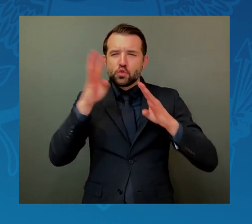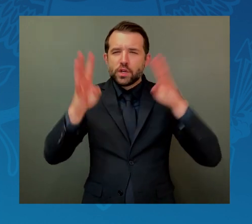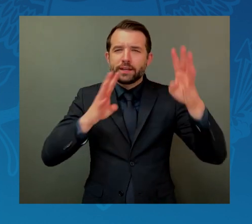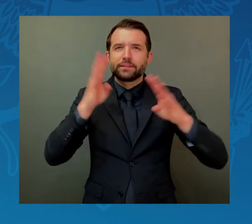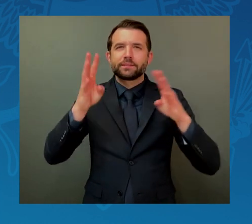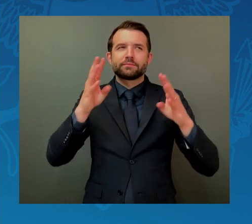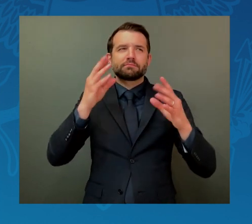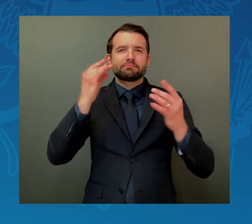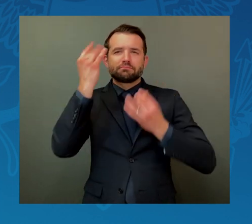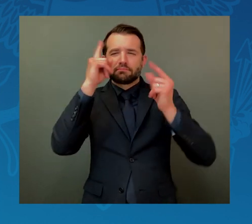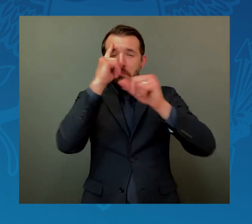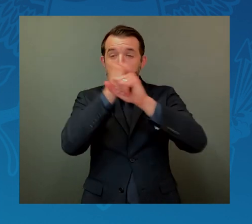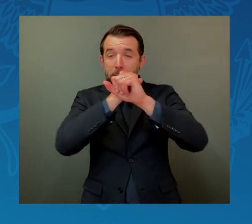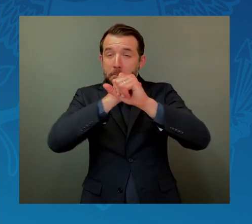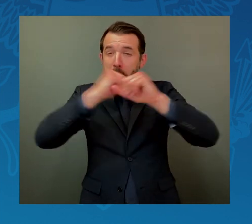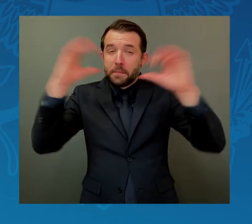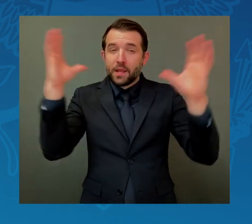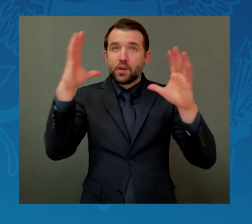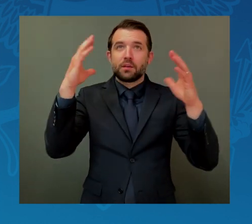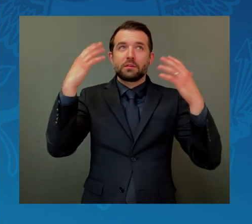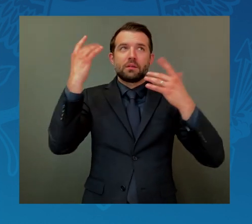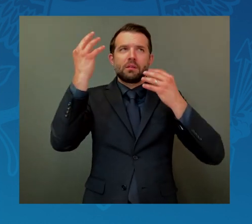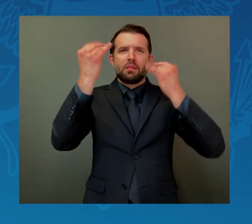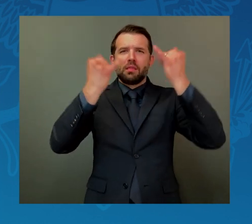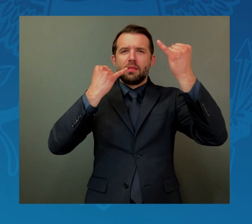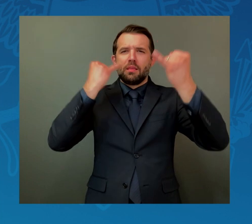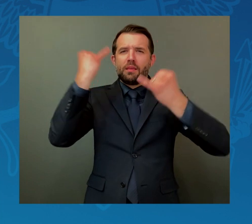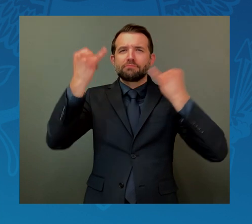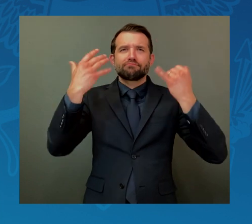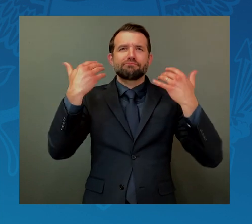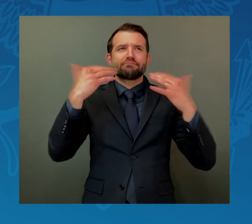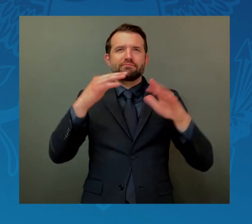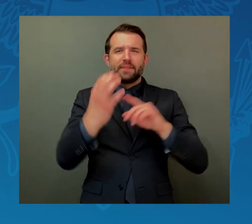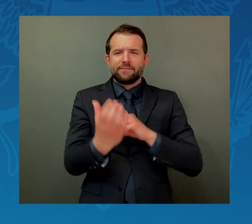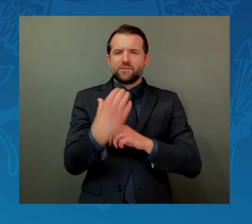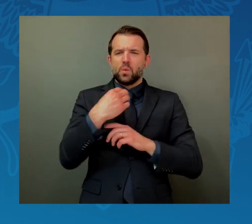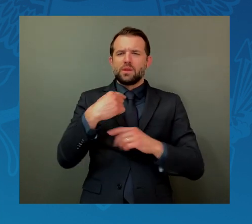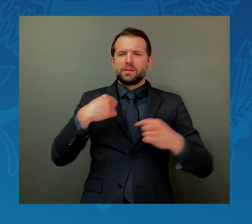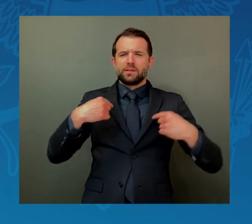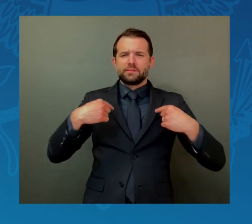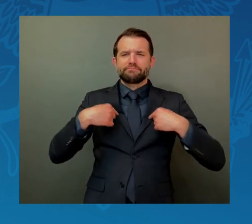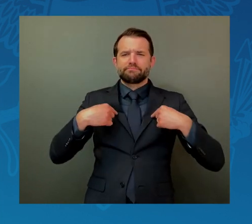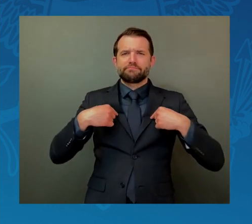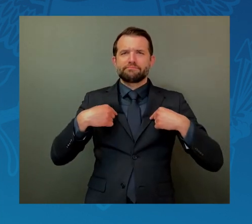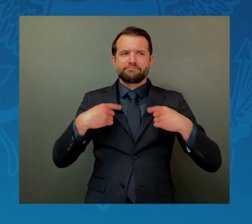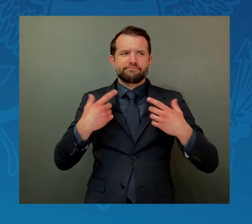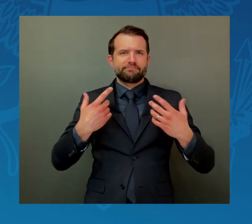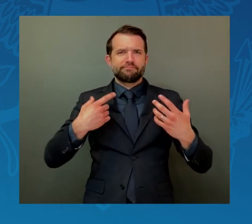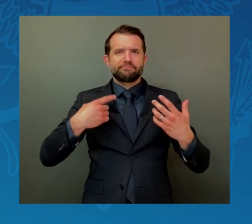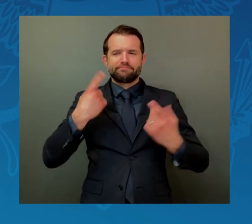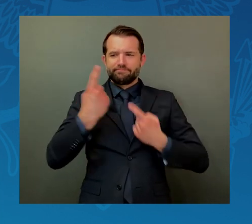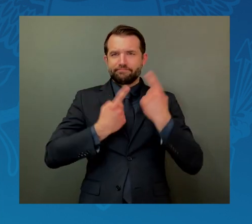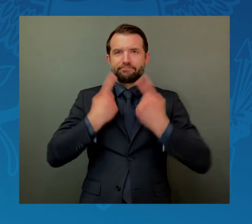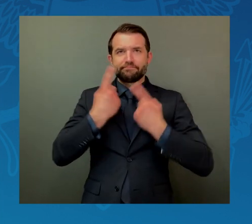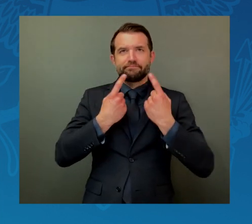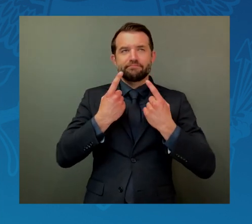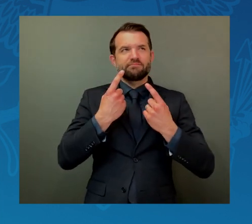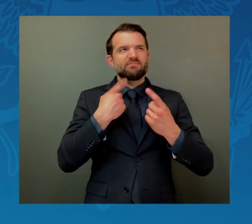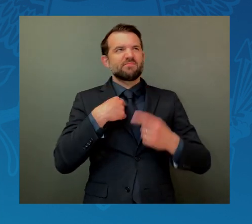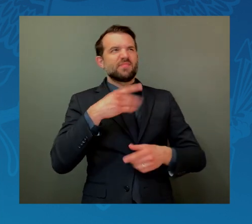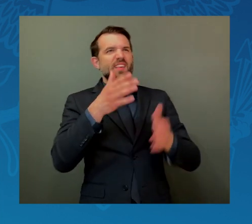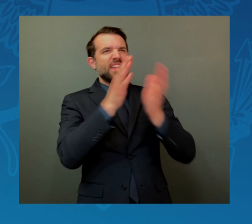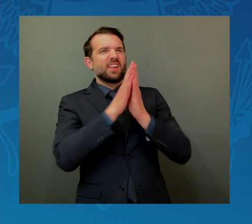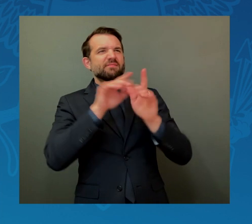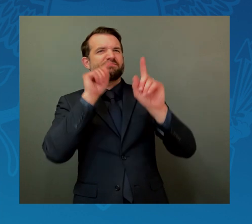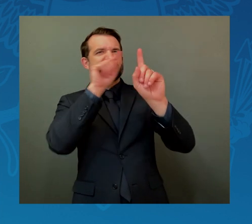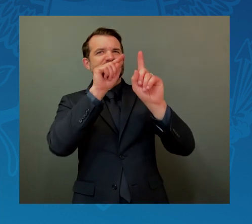And it forces us to ask big questions. Space, it affects us